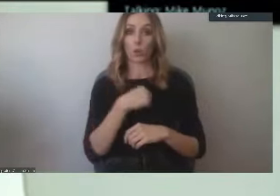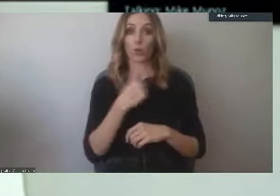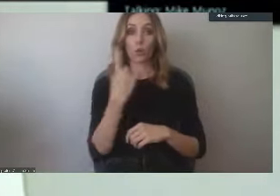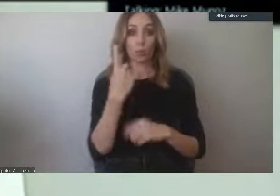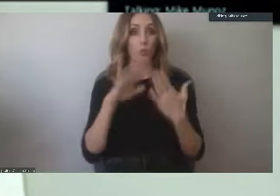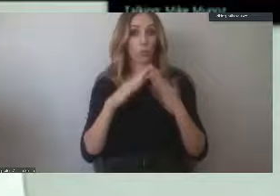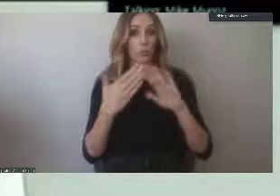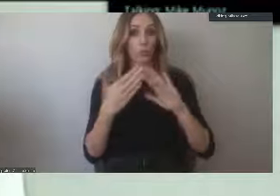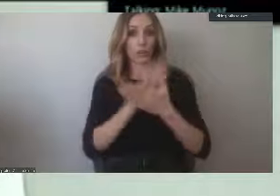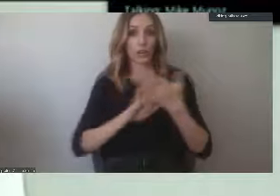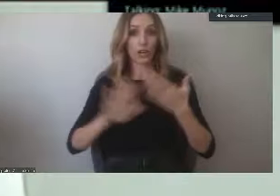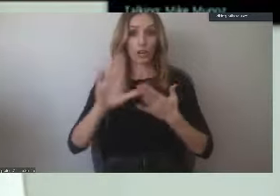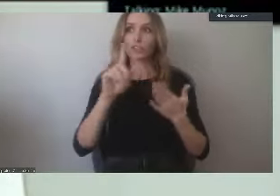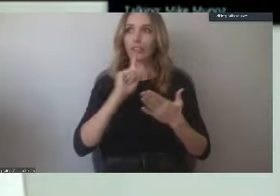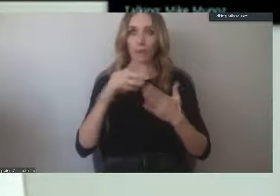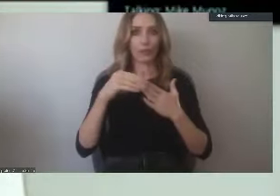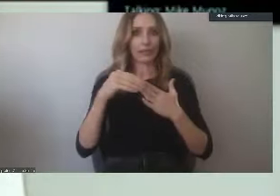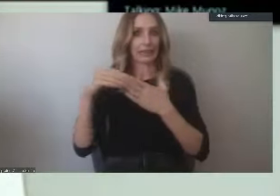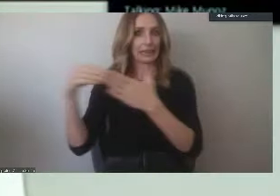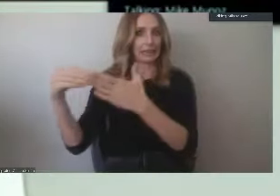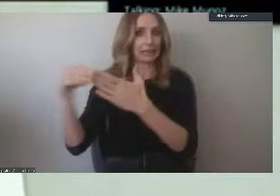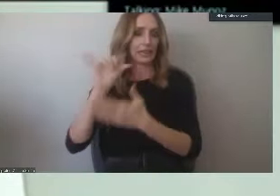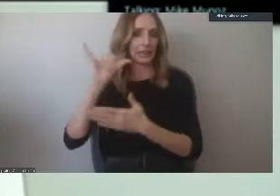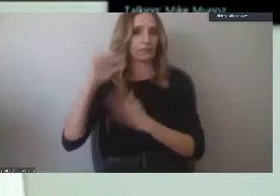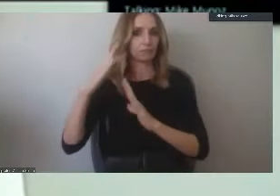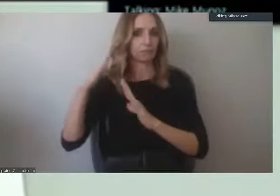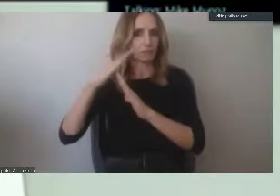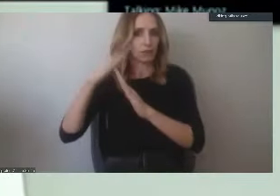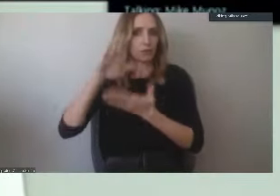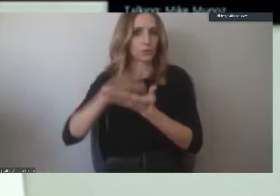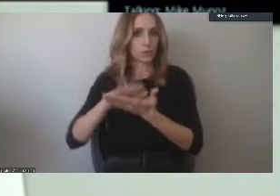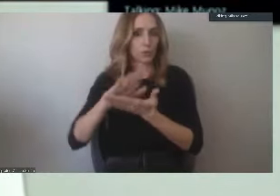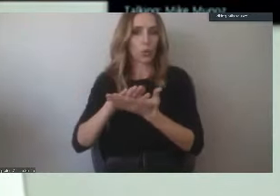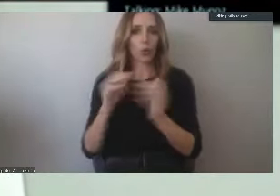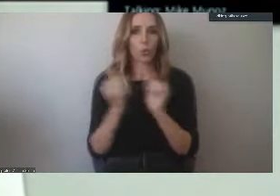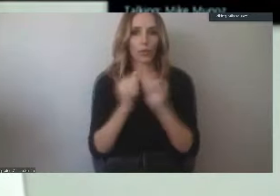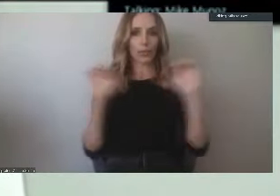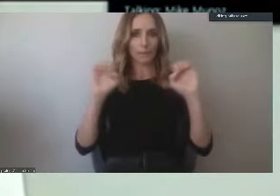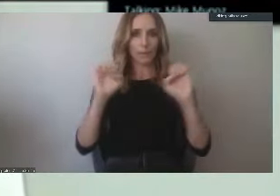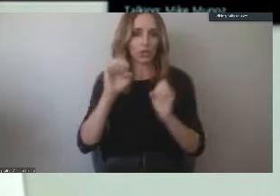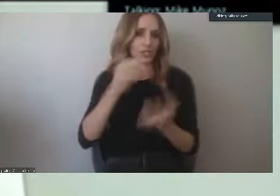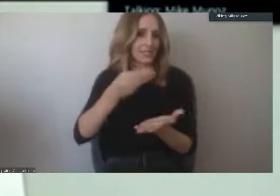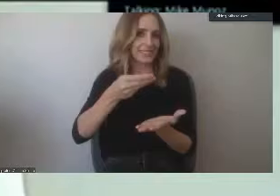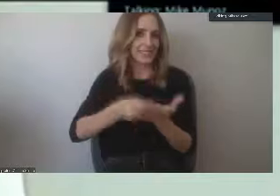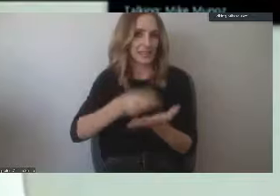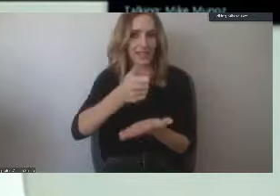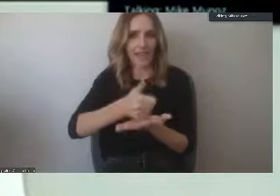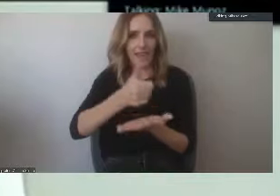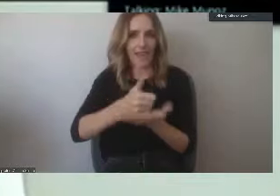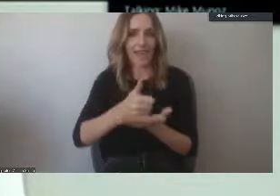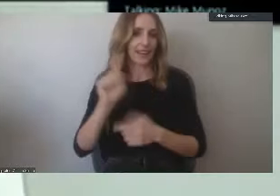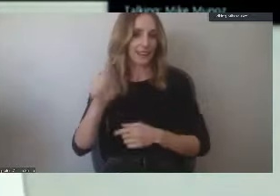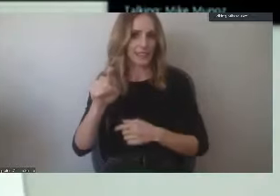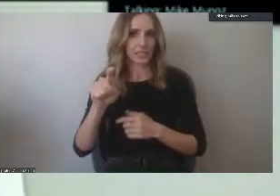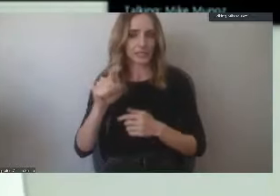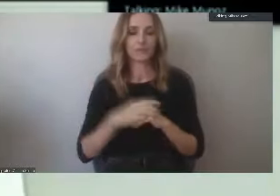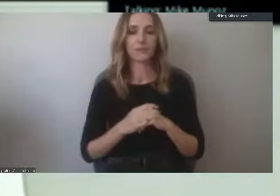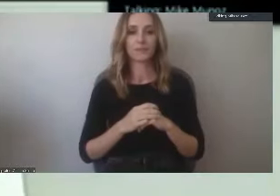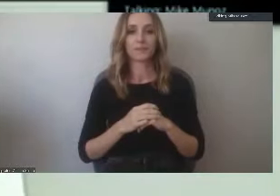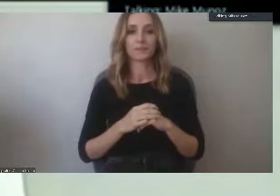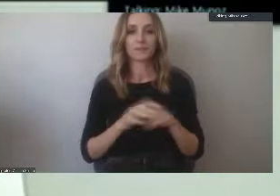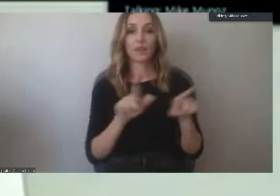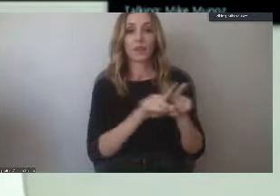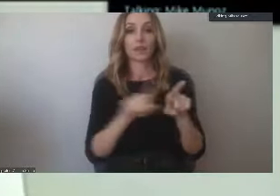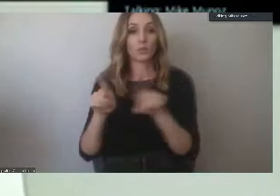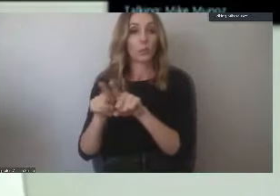that are leading the pack in the state for meeting students' emergency aid grant needs. And so we're very proud of that. As well as we've been